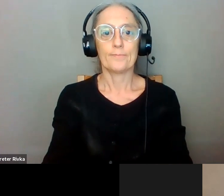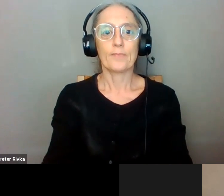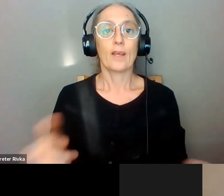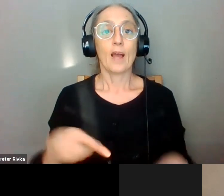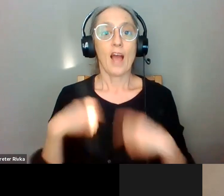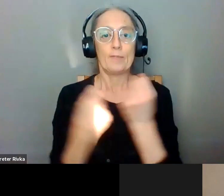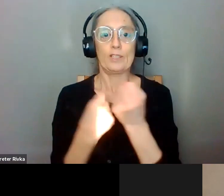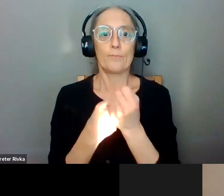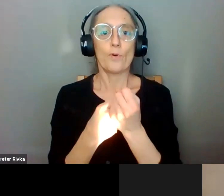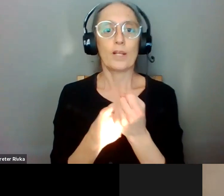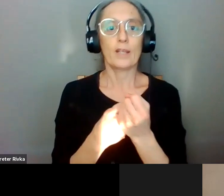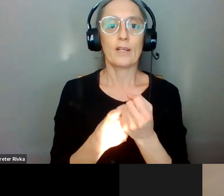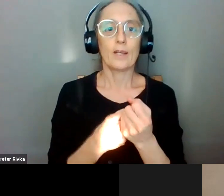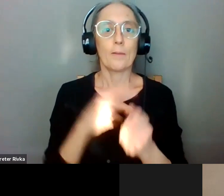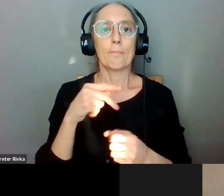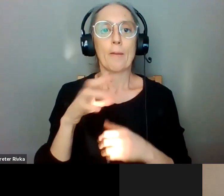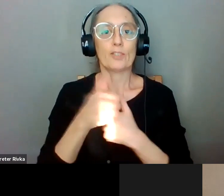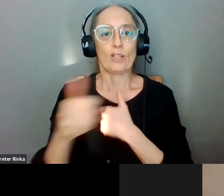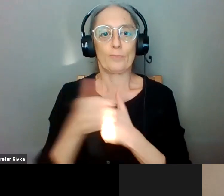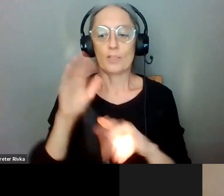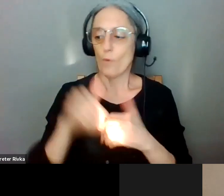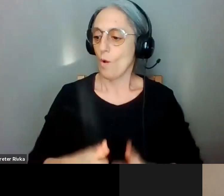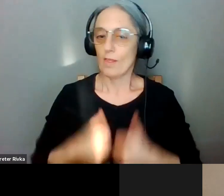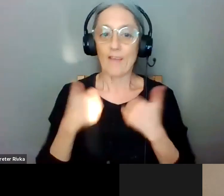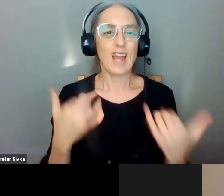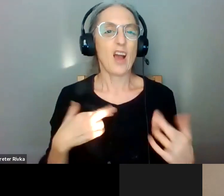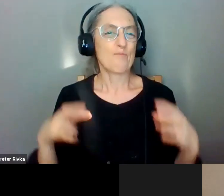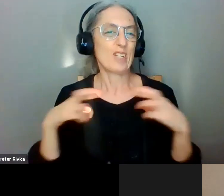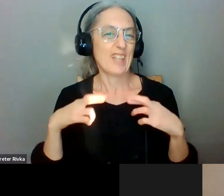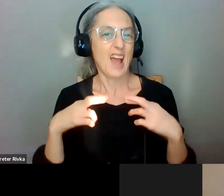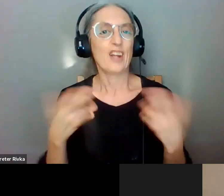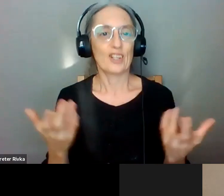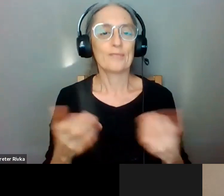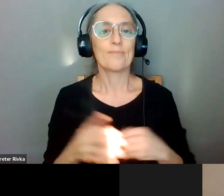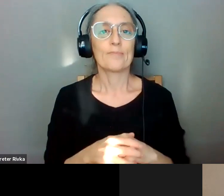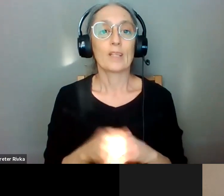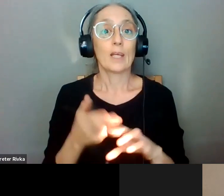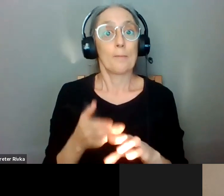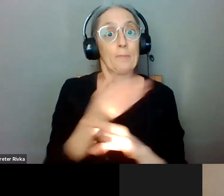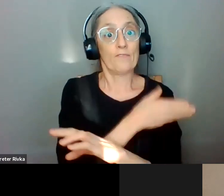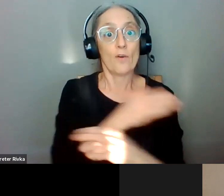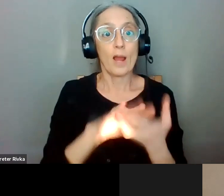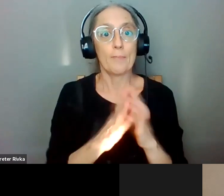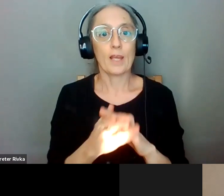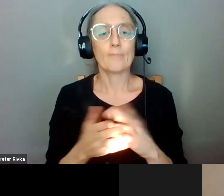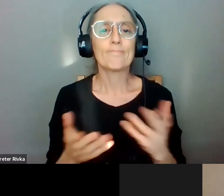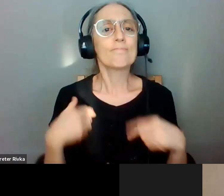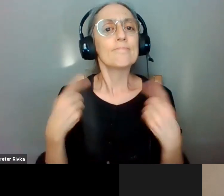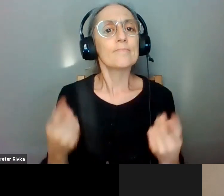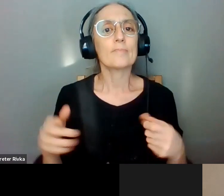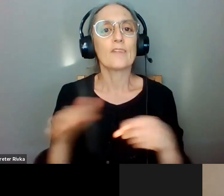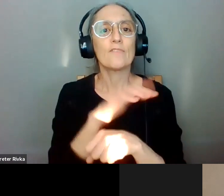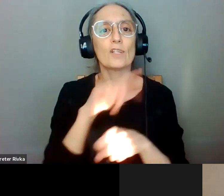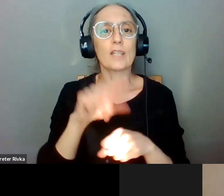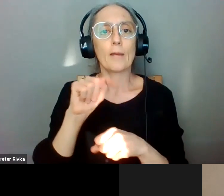life i'm retired now uh and uh even before i became i'd be i've been a full-time